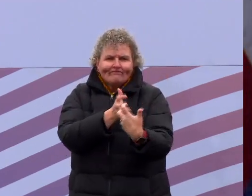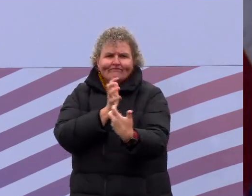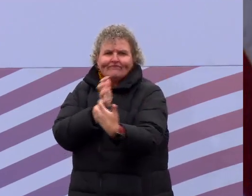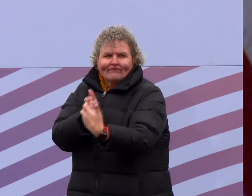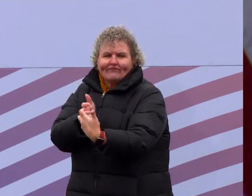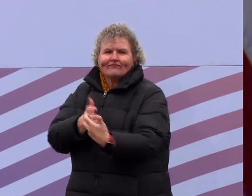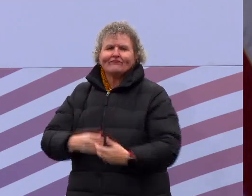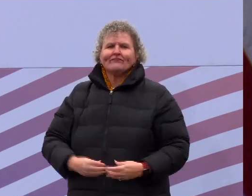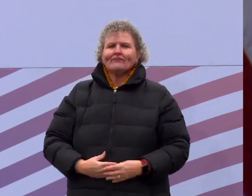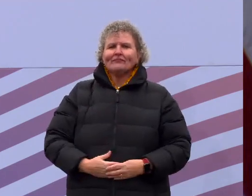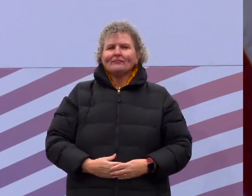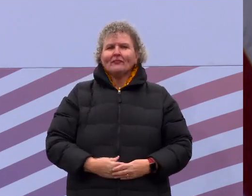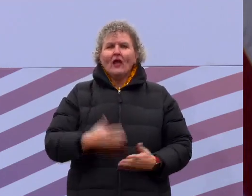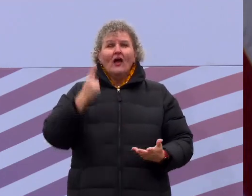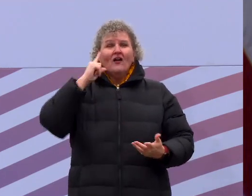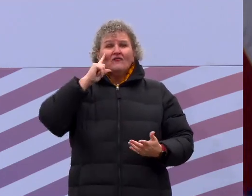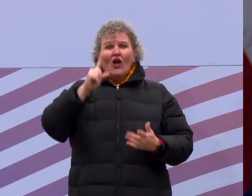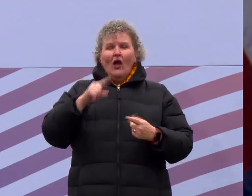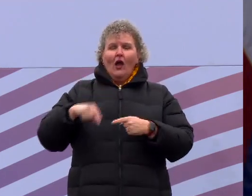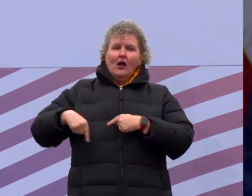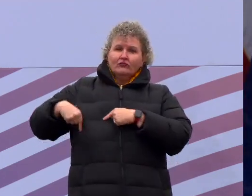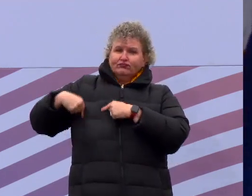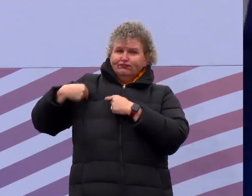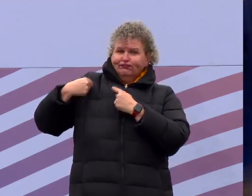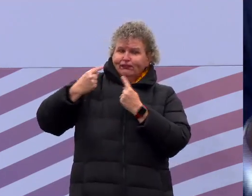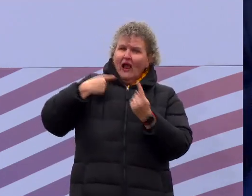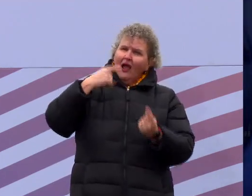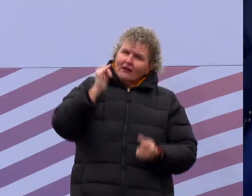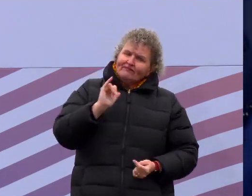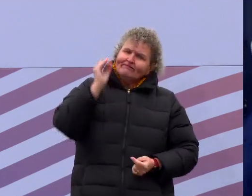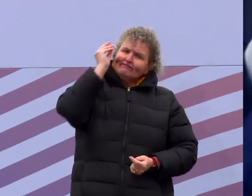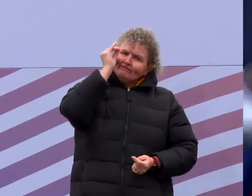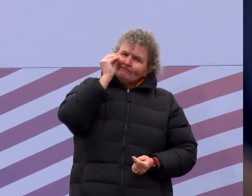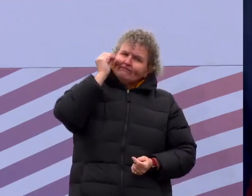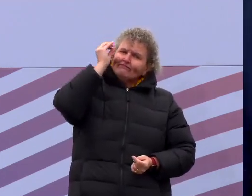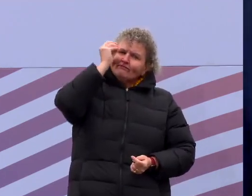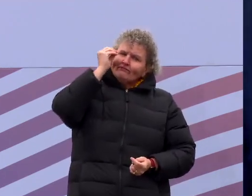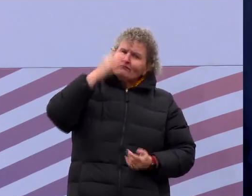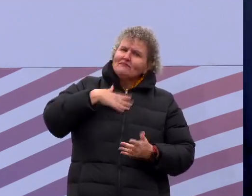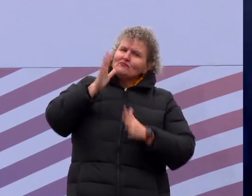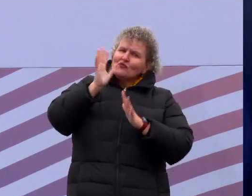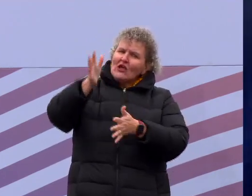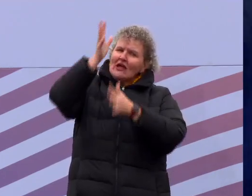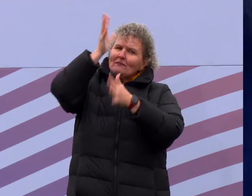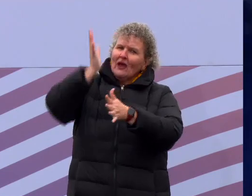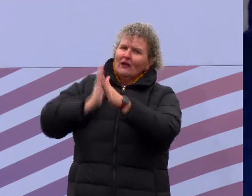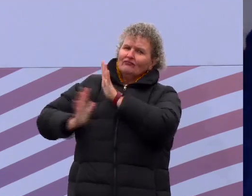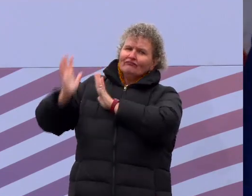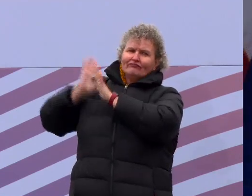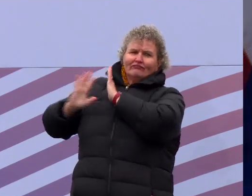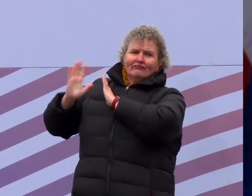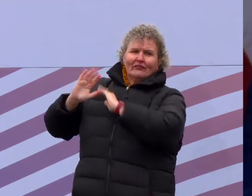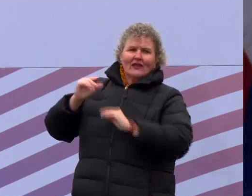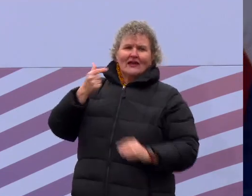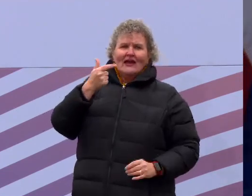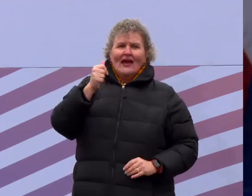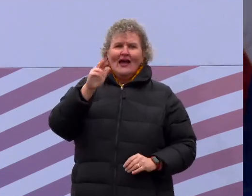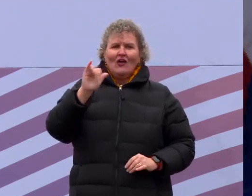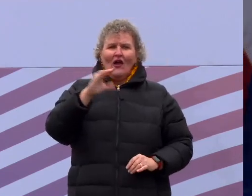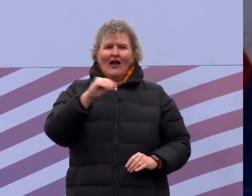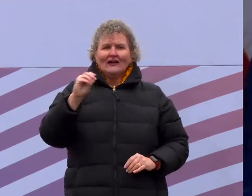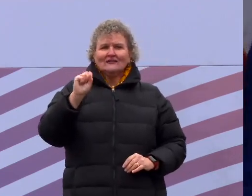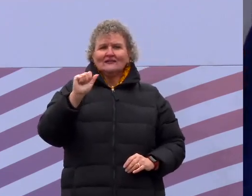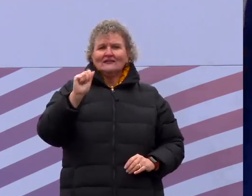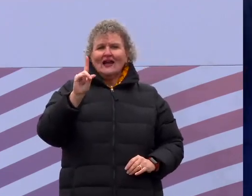up to this moment, I've thought a lot about my grandparents. Guy and Sadie Simmons and Vernon and